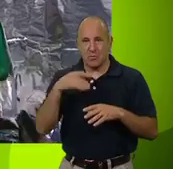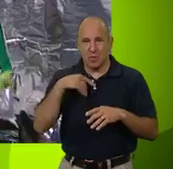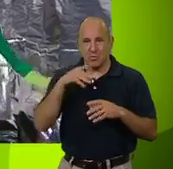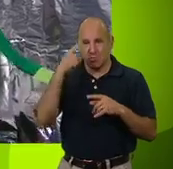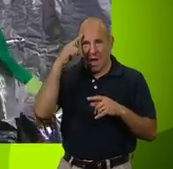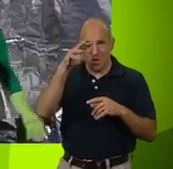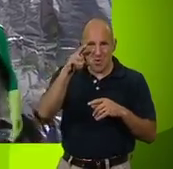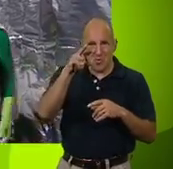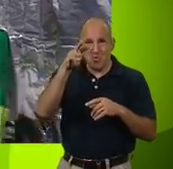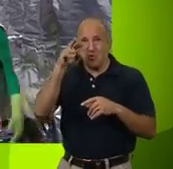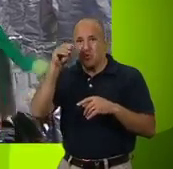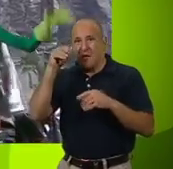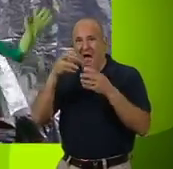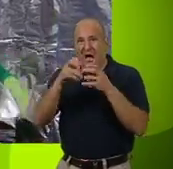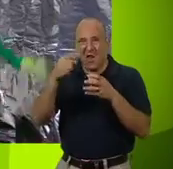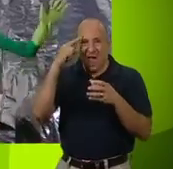brains and lay an egg in your head.